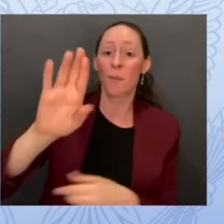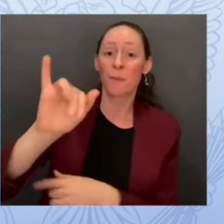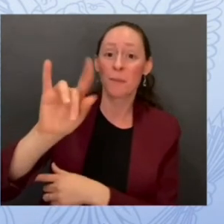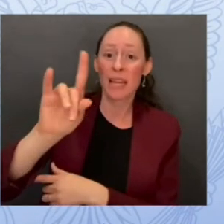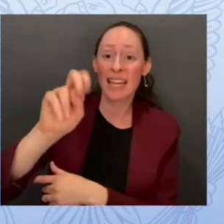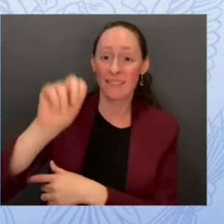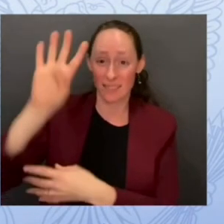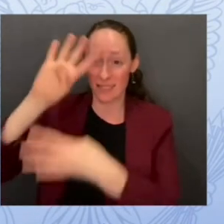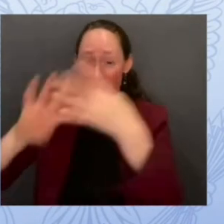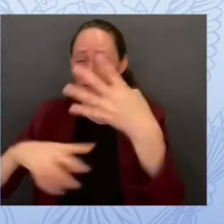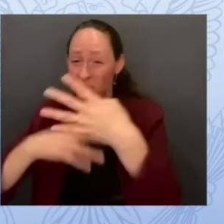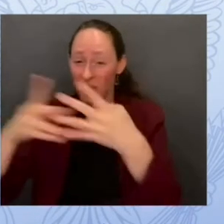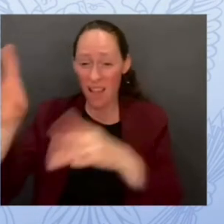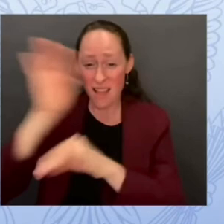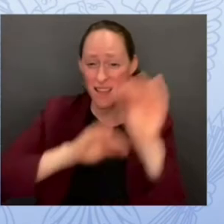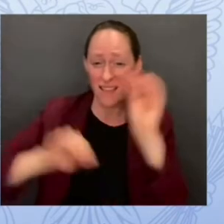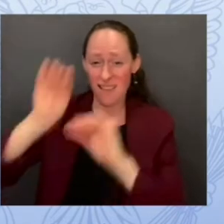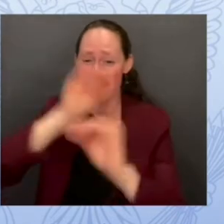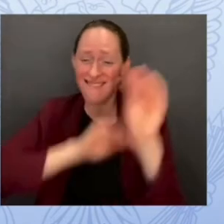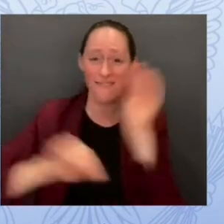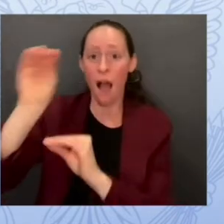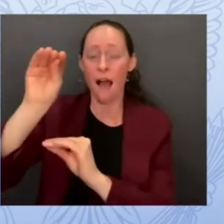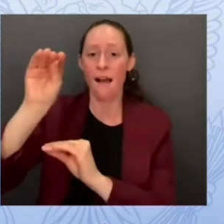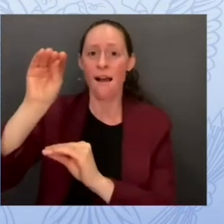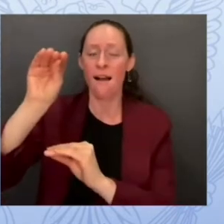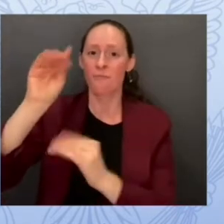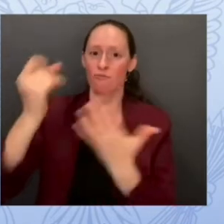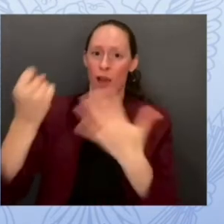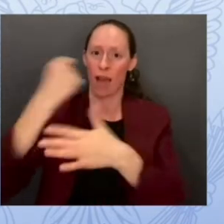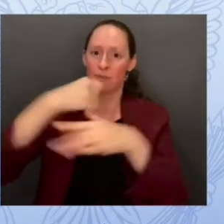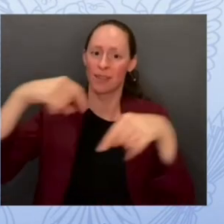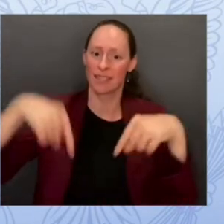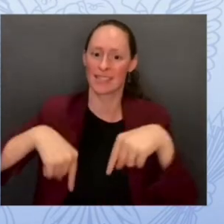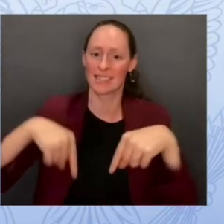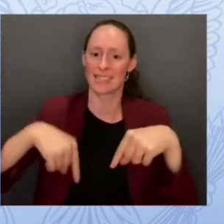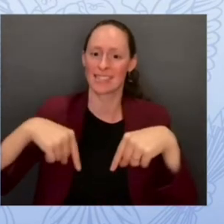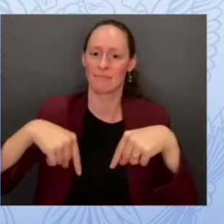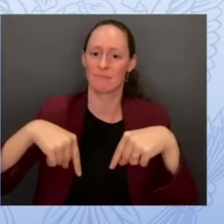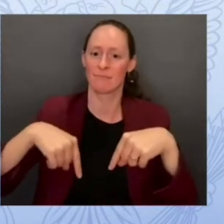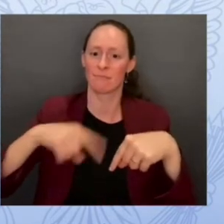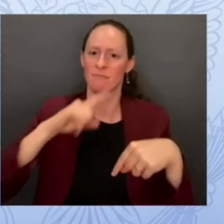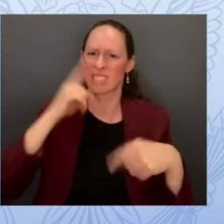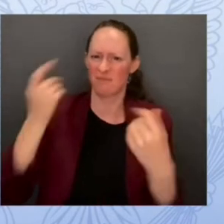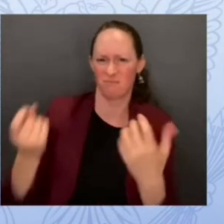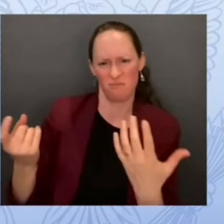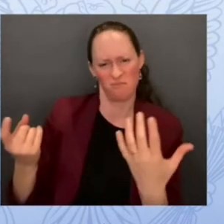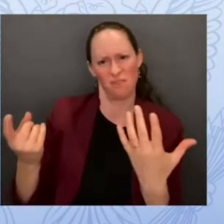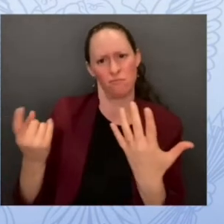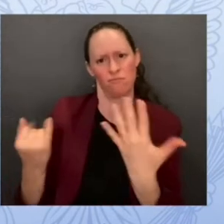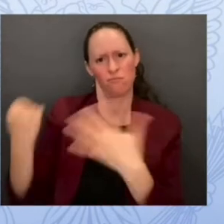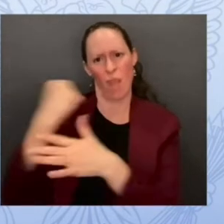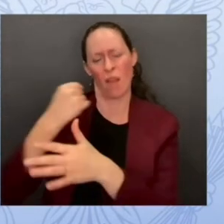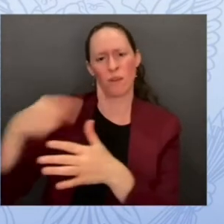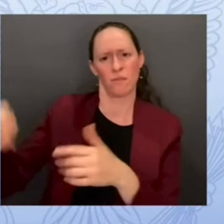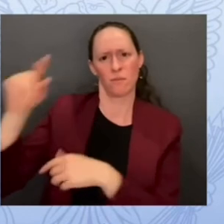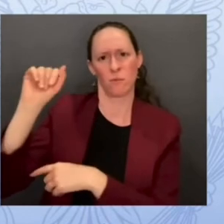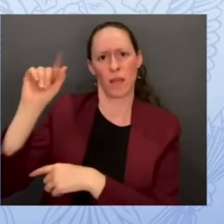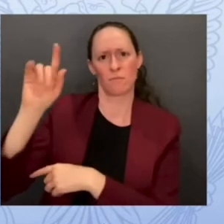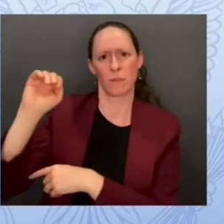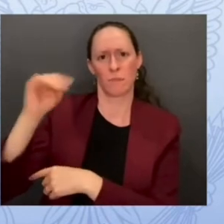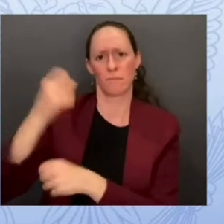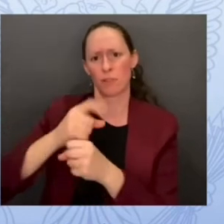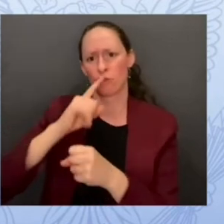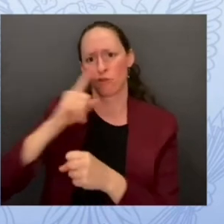means to the president and the entire administration because today is about that commitment to ensure our kids can go back to school